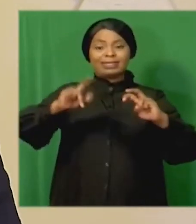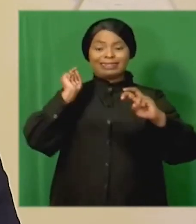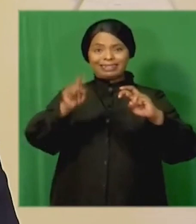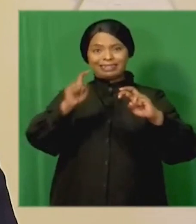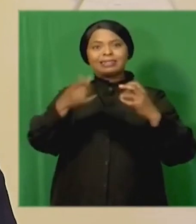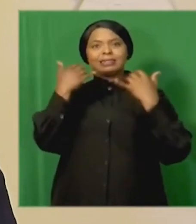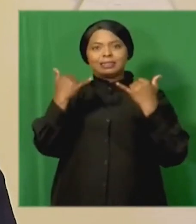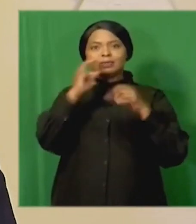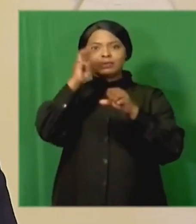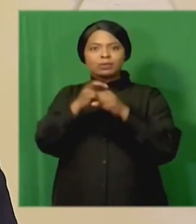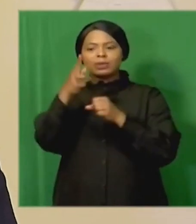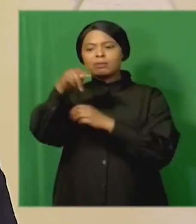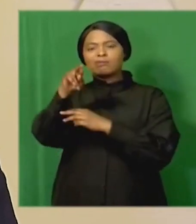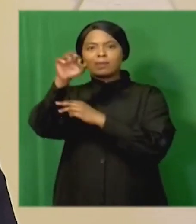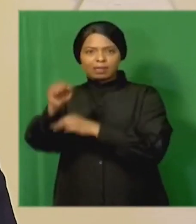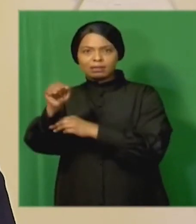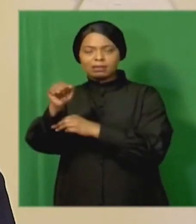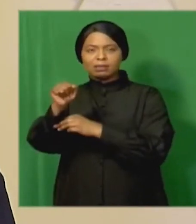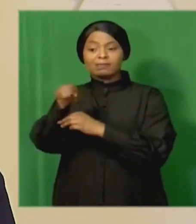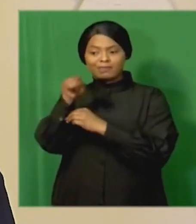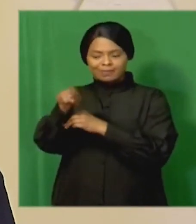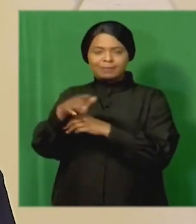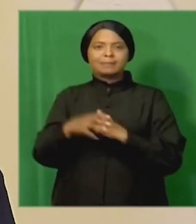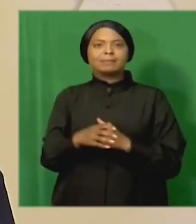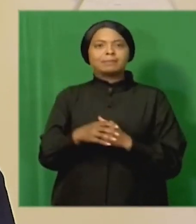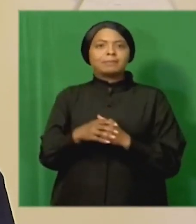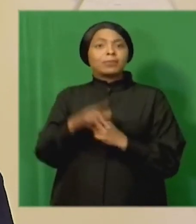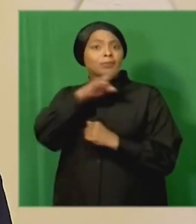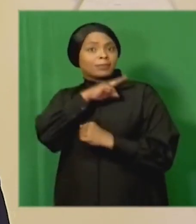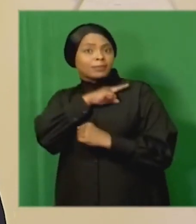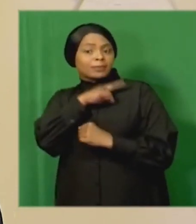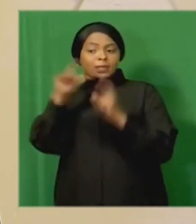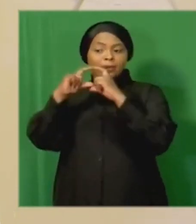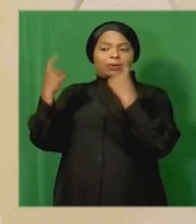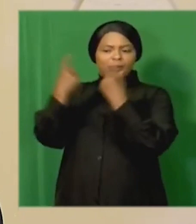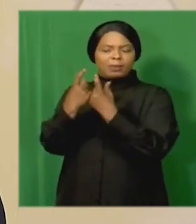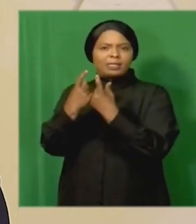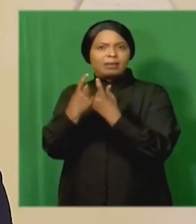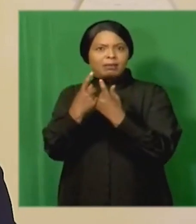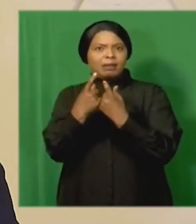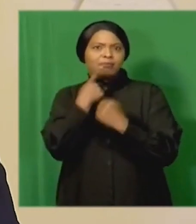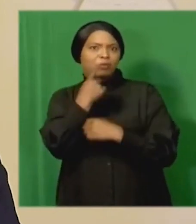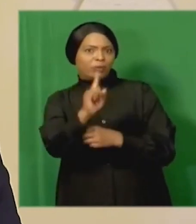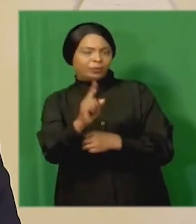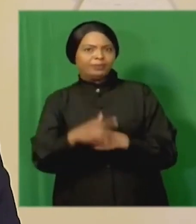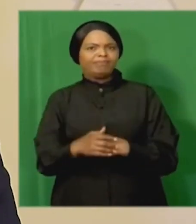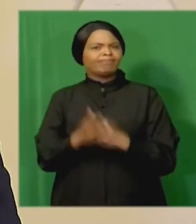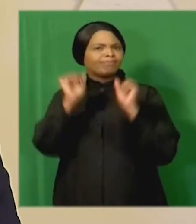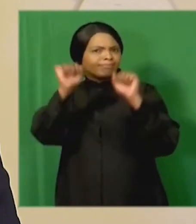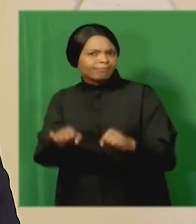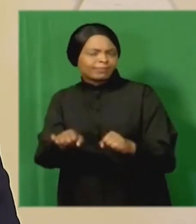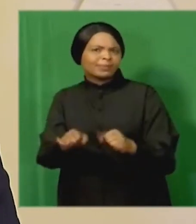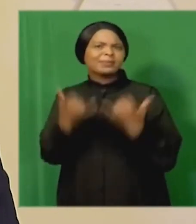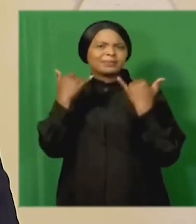the passenger rail agency of South Africa prasa because the commission said it has an